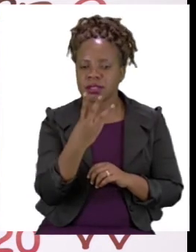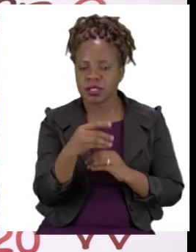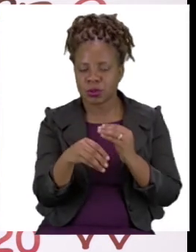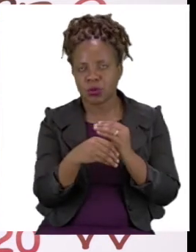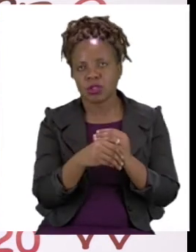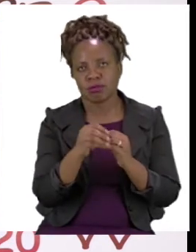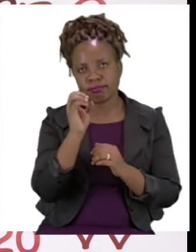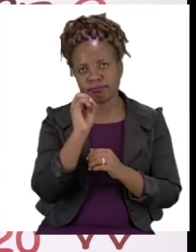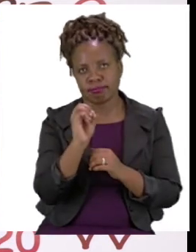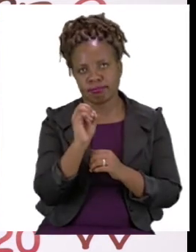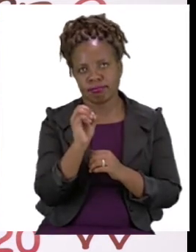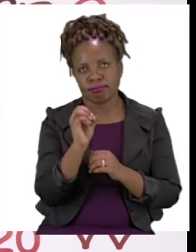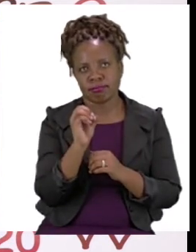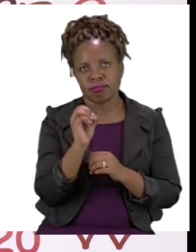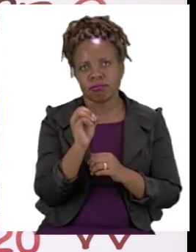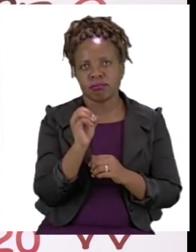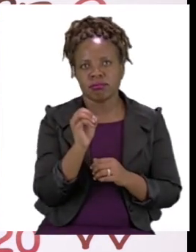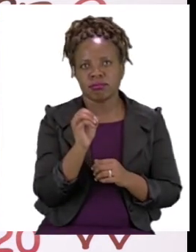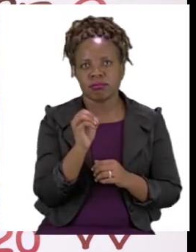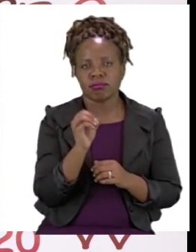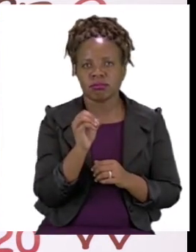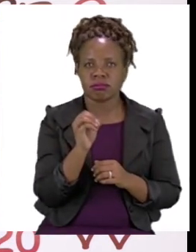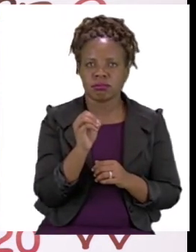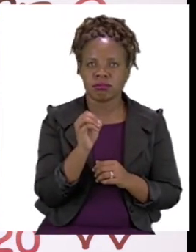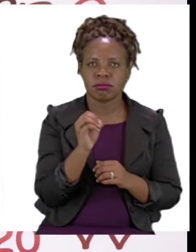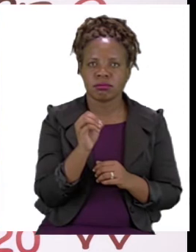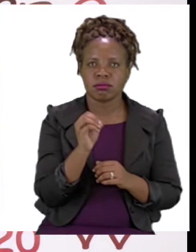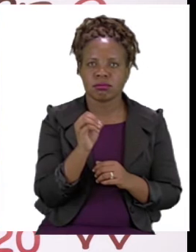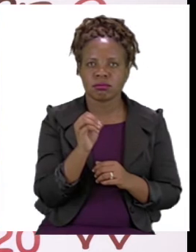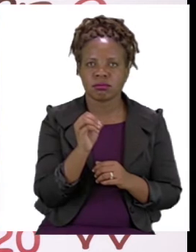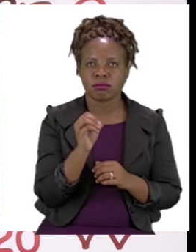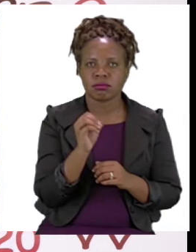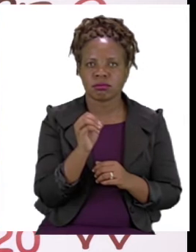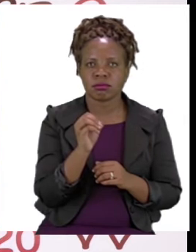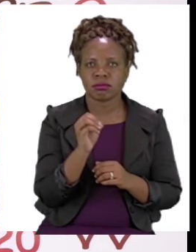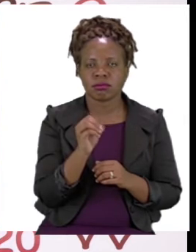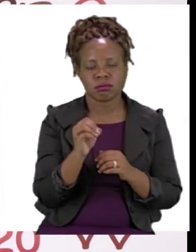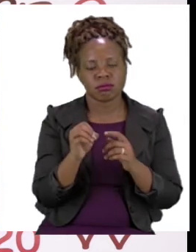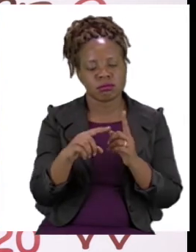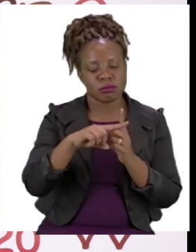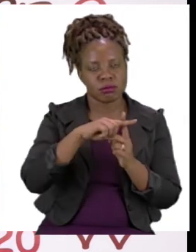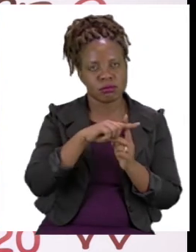number which is 30 and then we say plus.